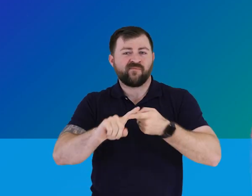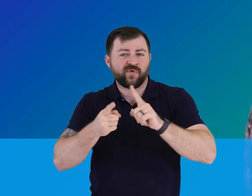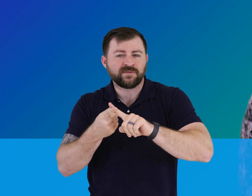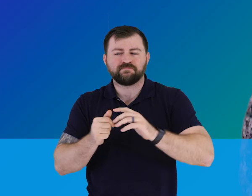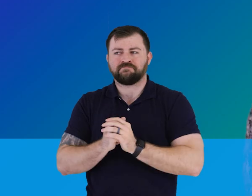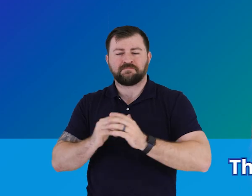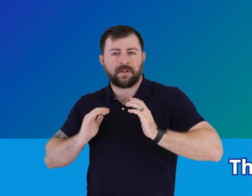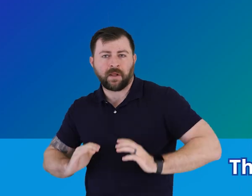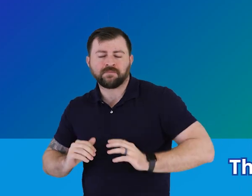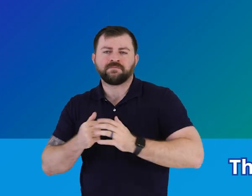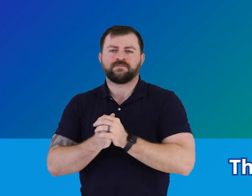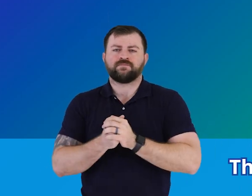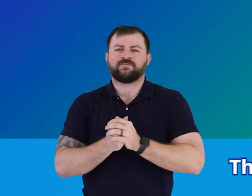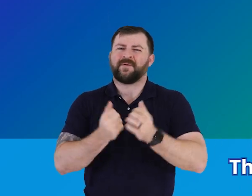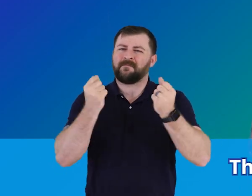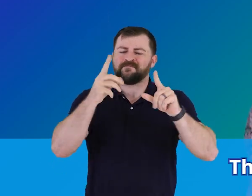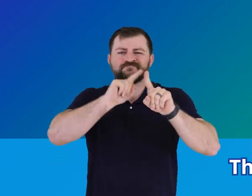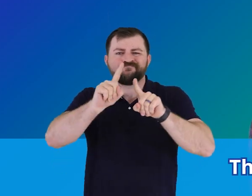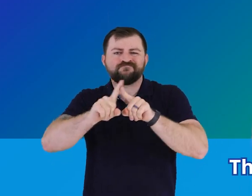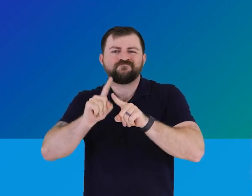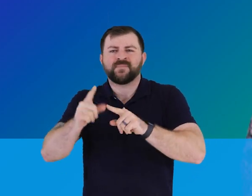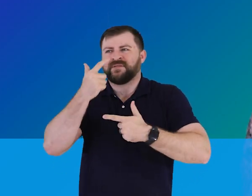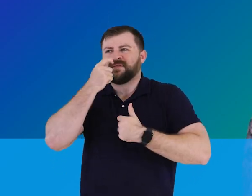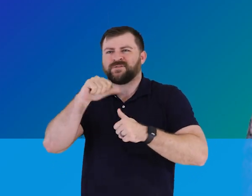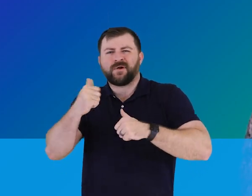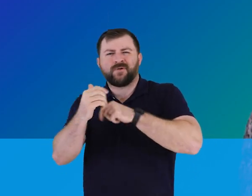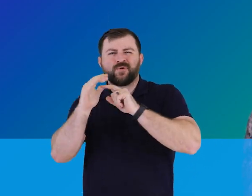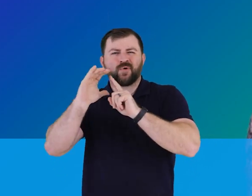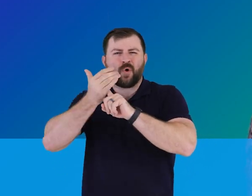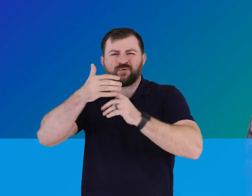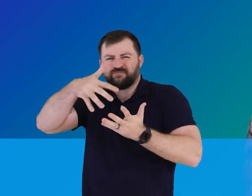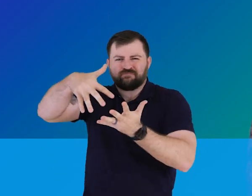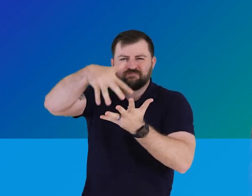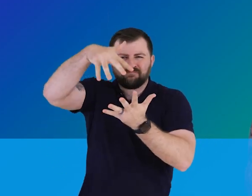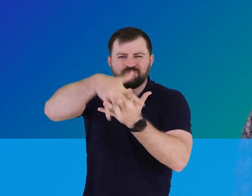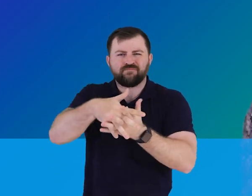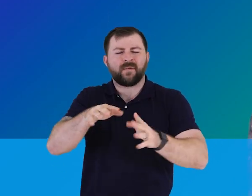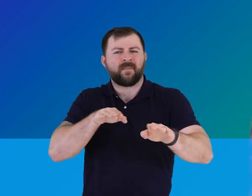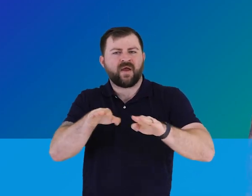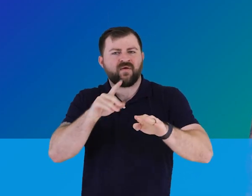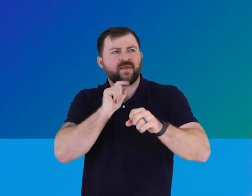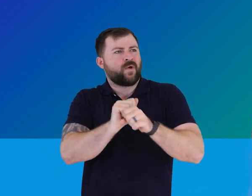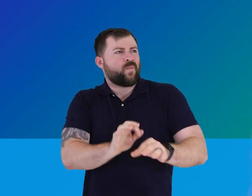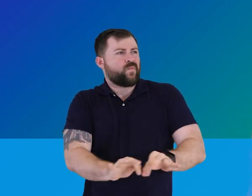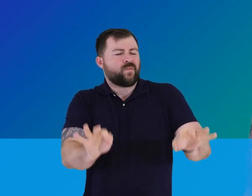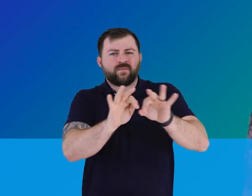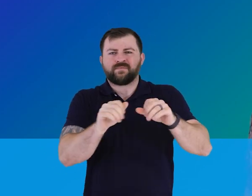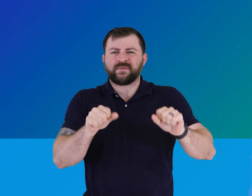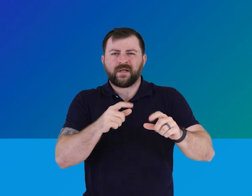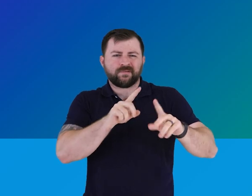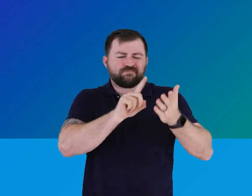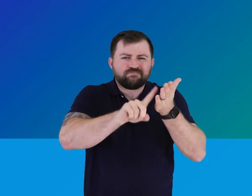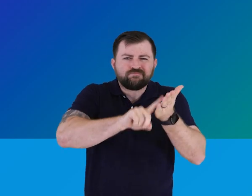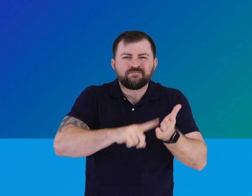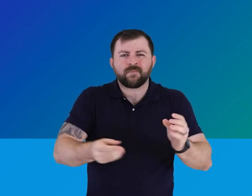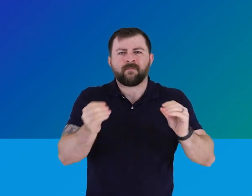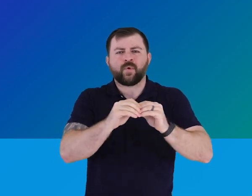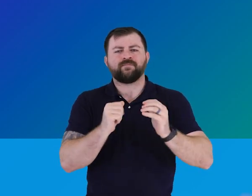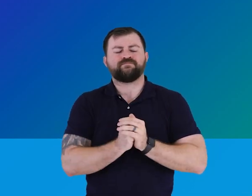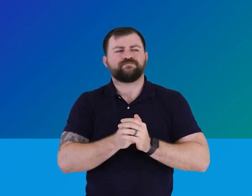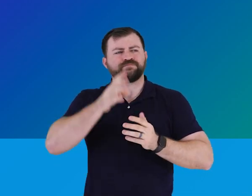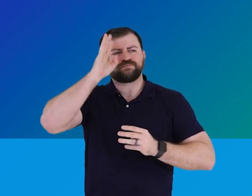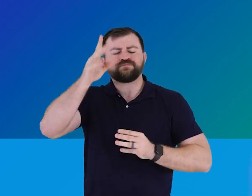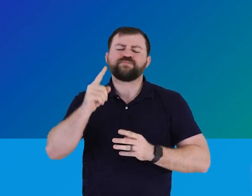friends? There are many other interesting culture bound behaviors that are worth exploring, such as